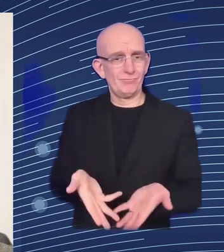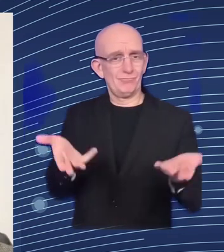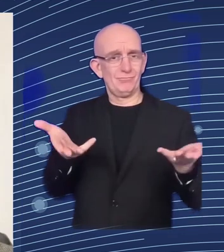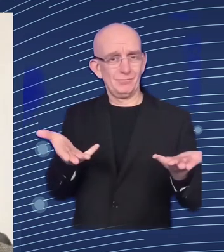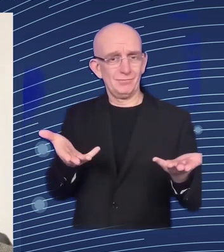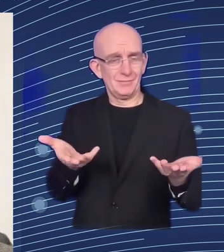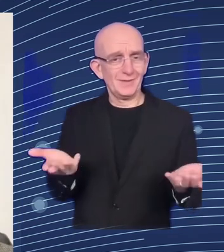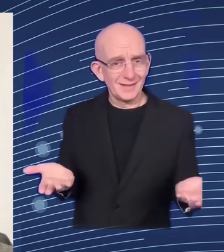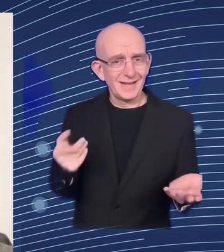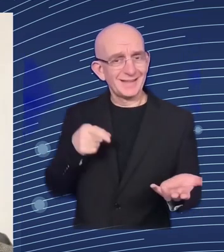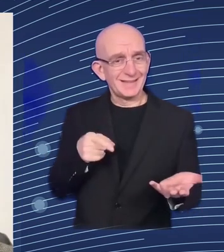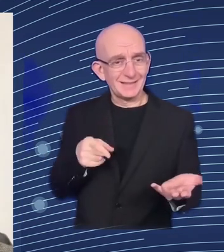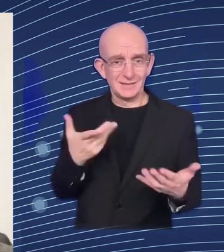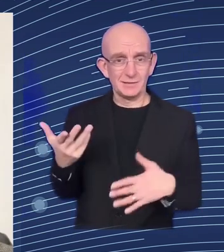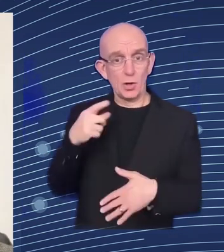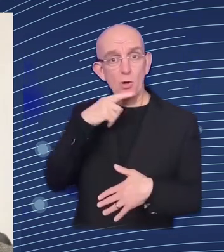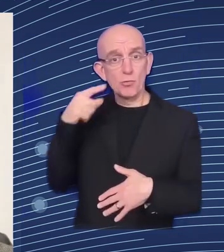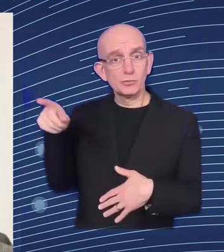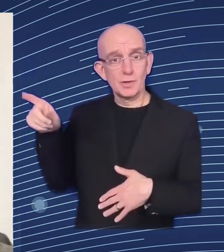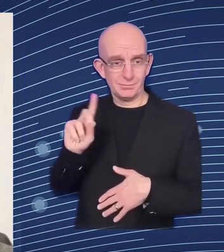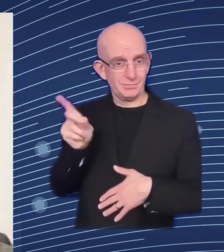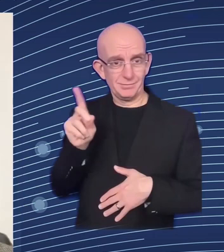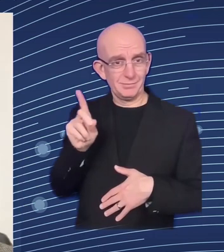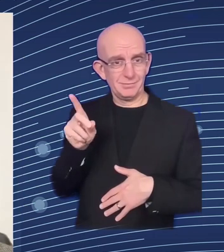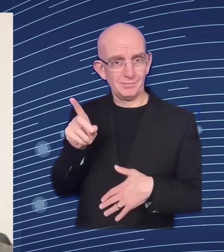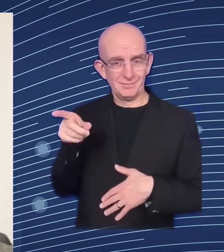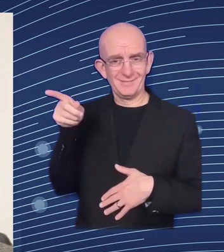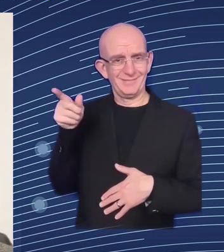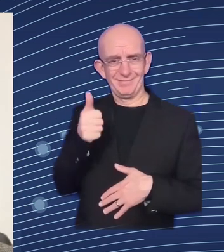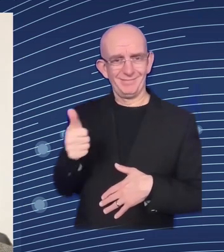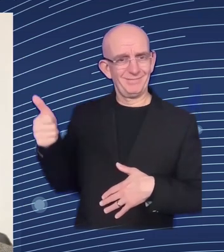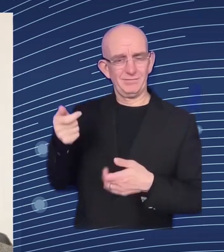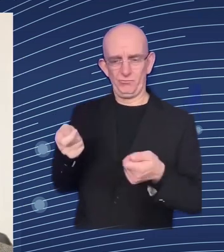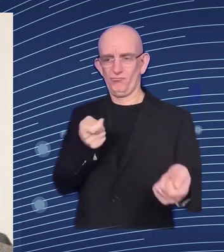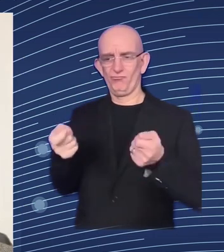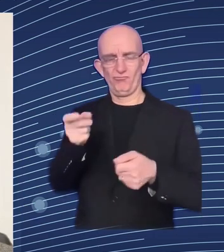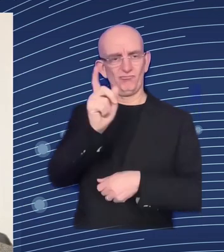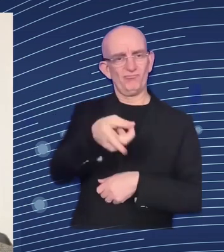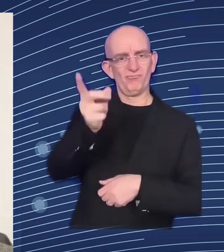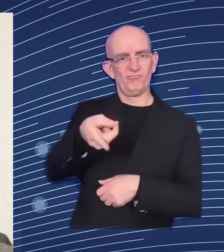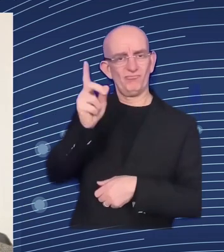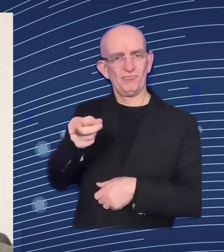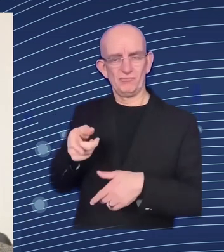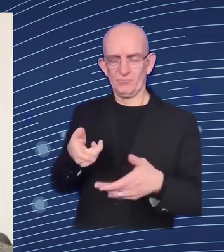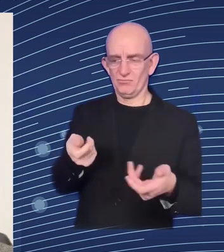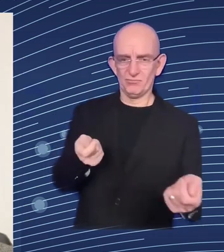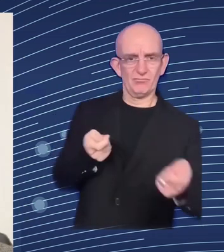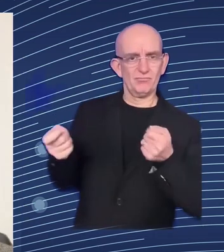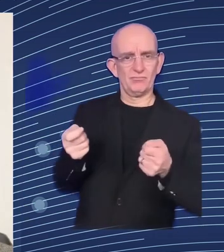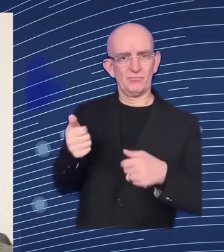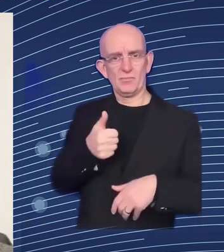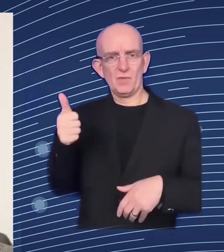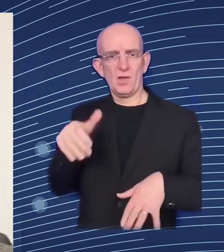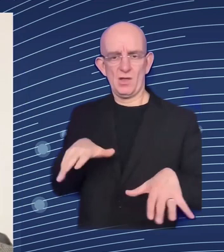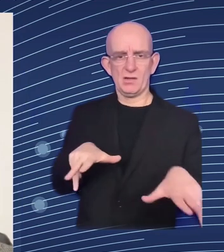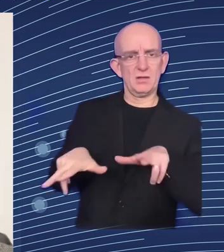people cannot express themselves ukraine is a free society an open society well we have really to help them to